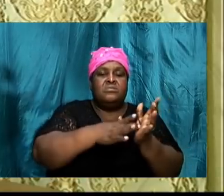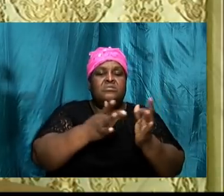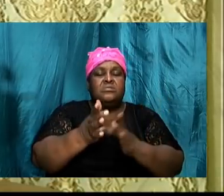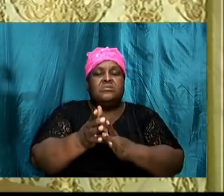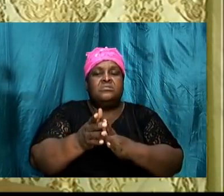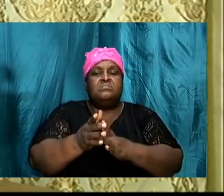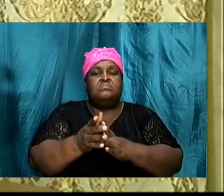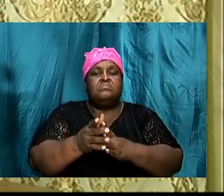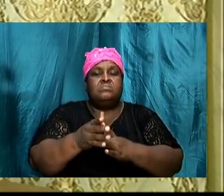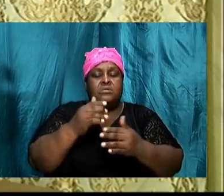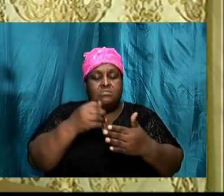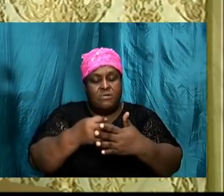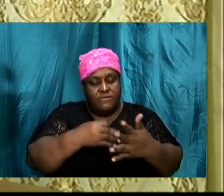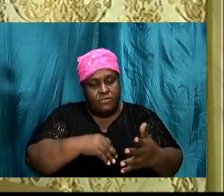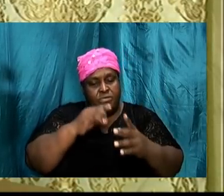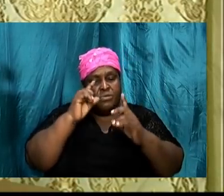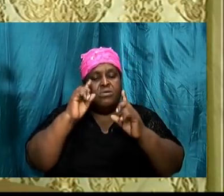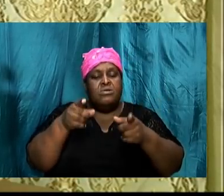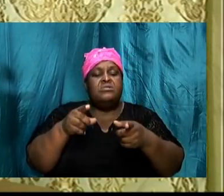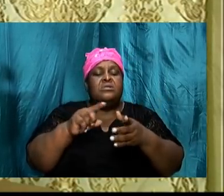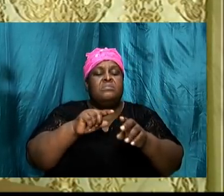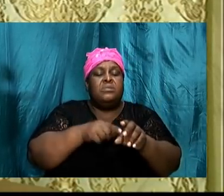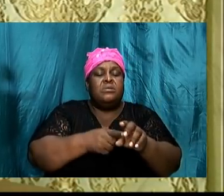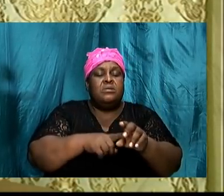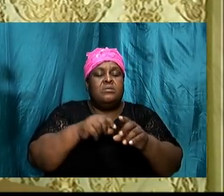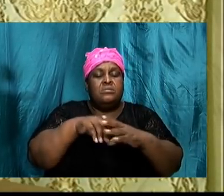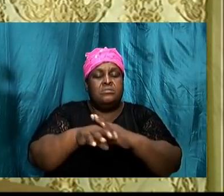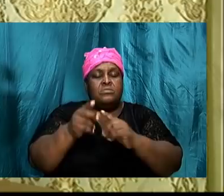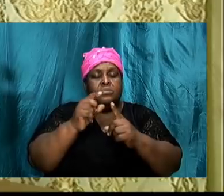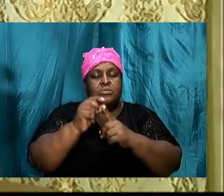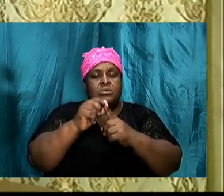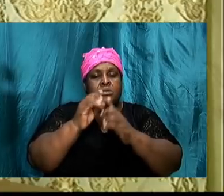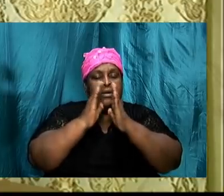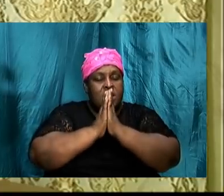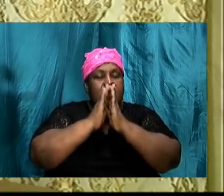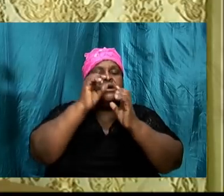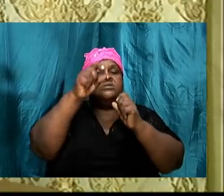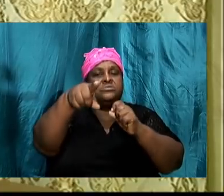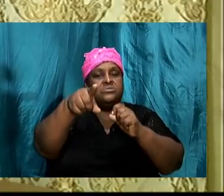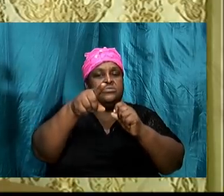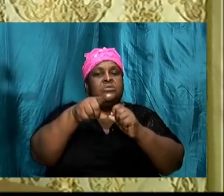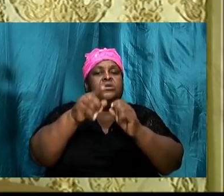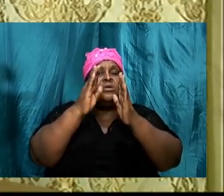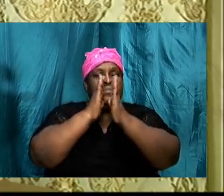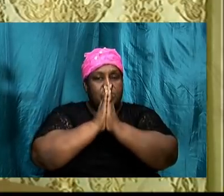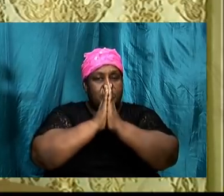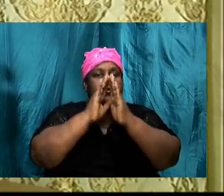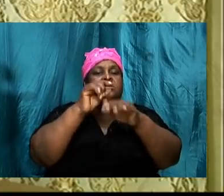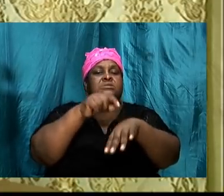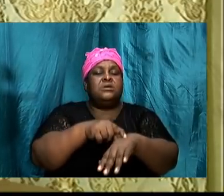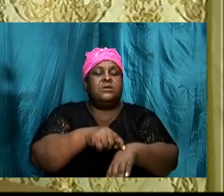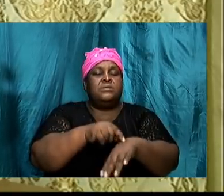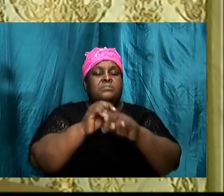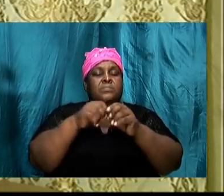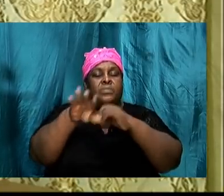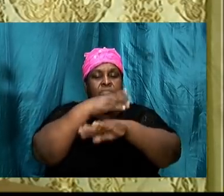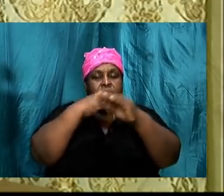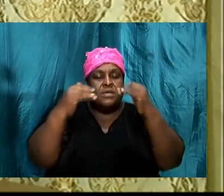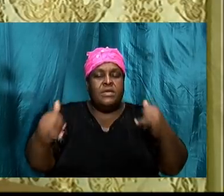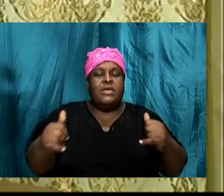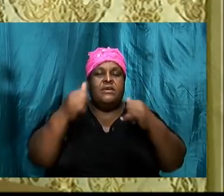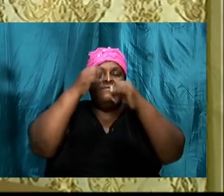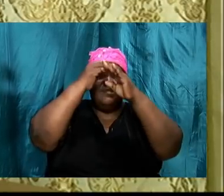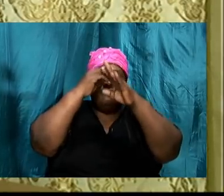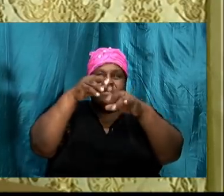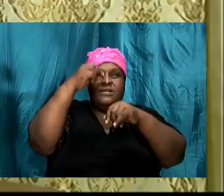word tonight, I would like to ask us to bow our heads as I breathe a word of prayer. Heavenly Father,